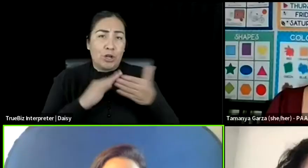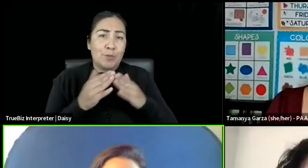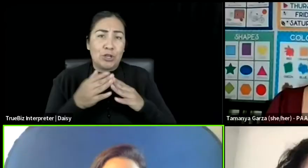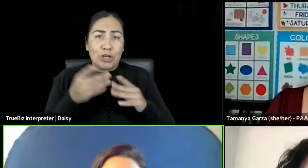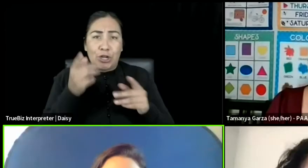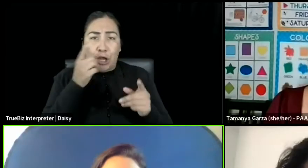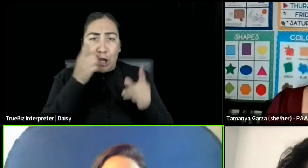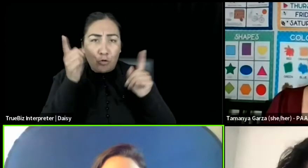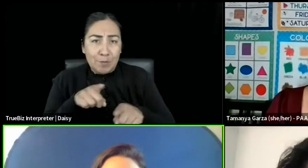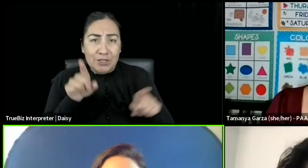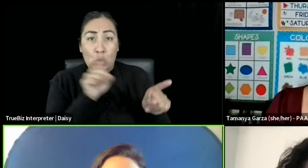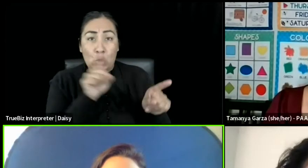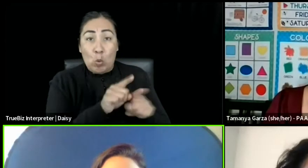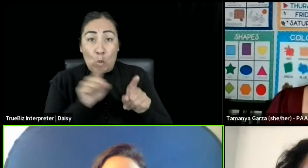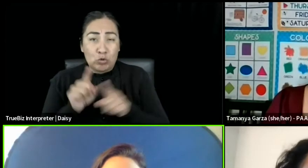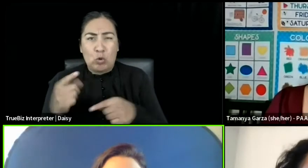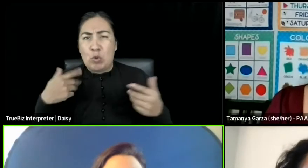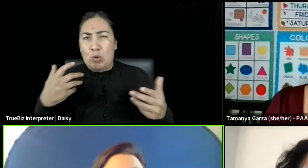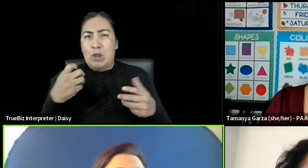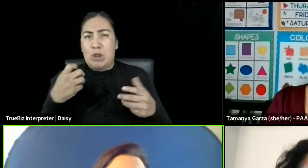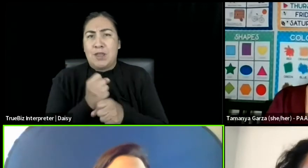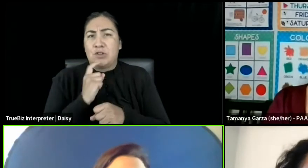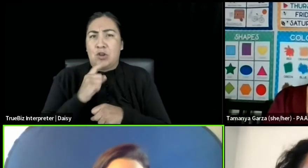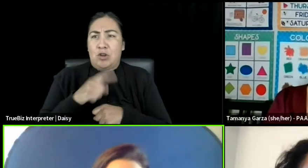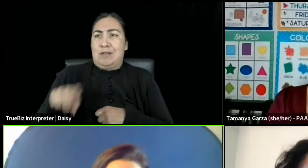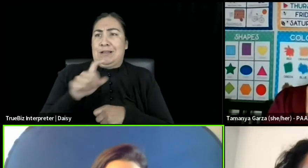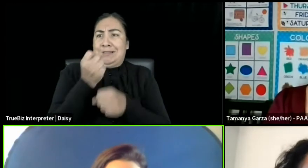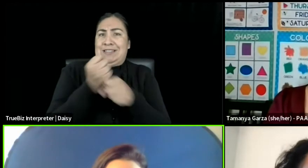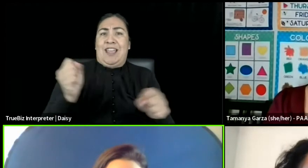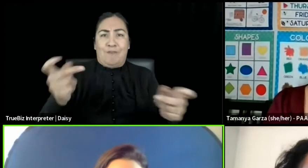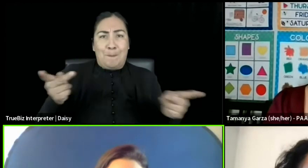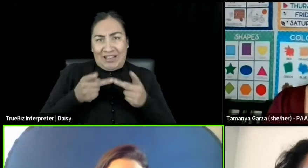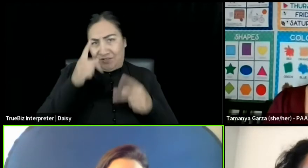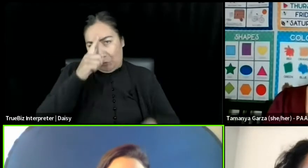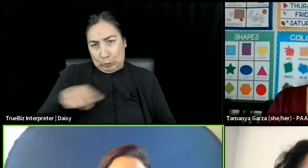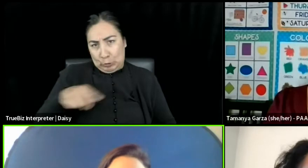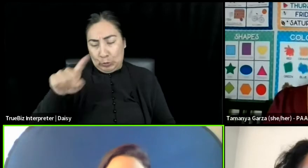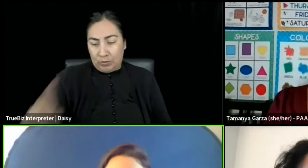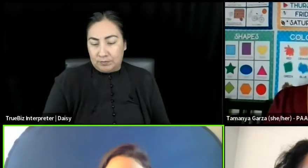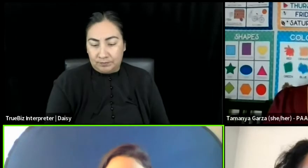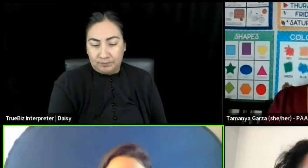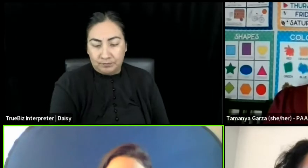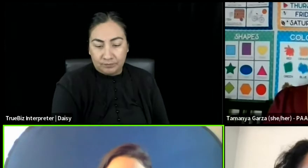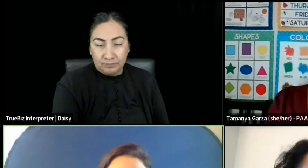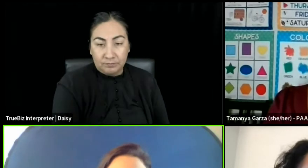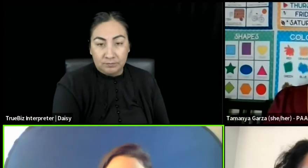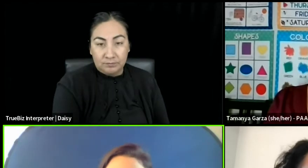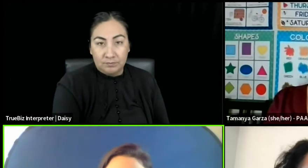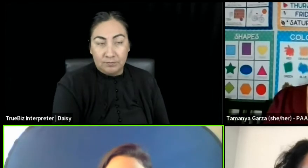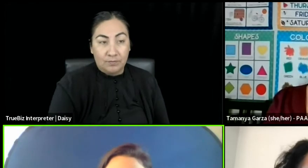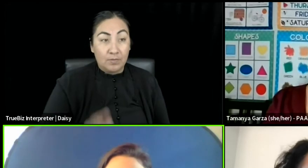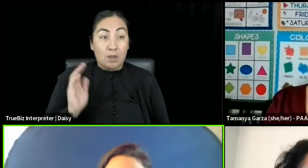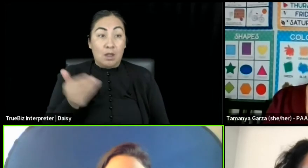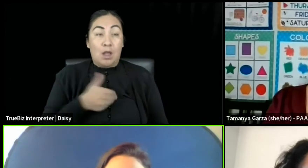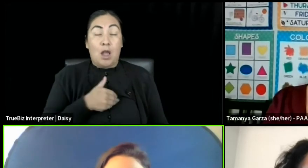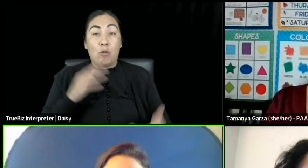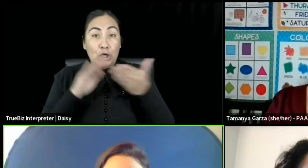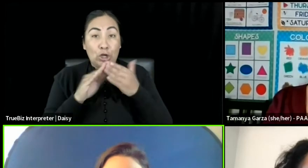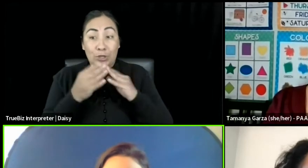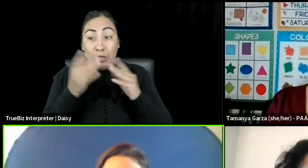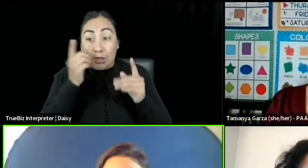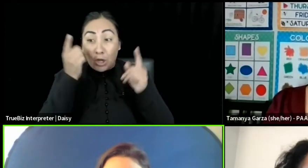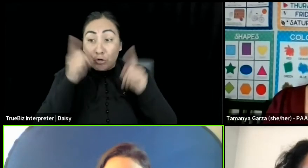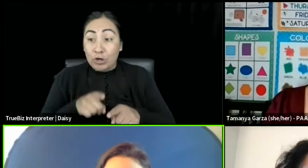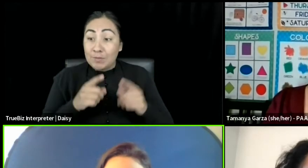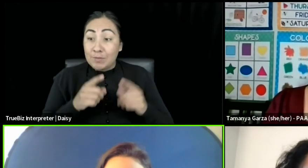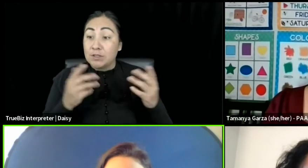because we want to make these safe spaces for all of you. Our community agreements line up that, as a session